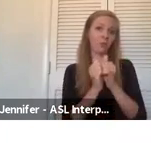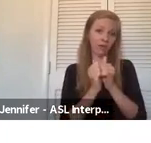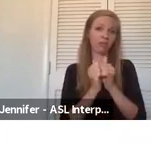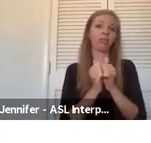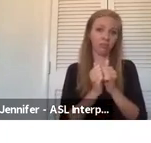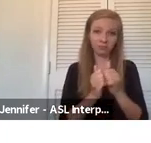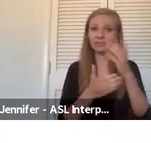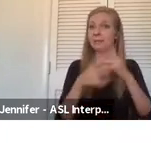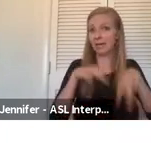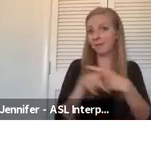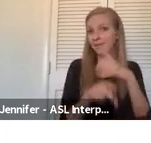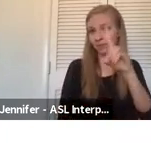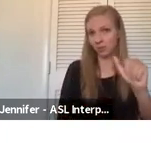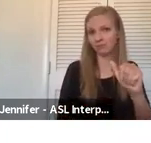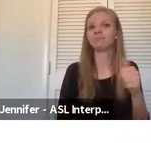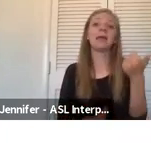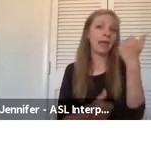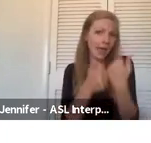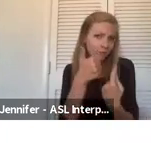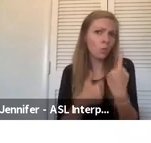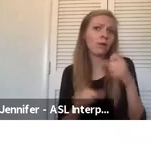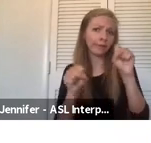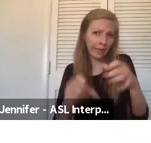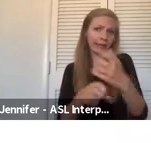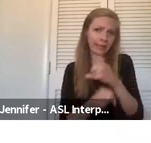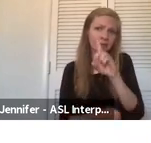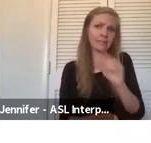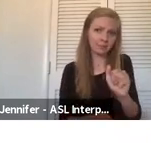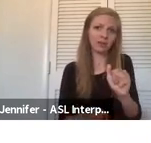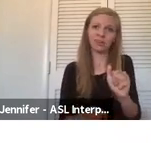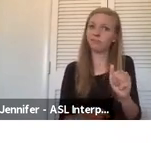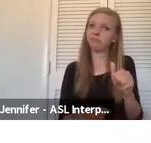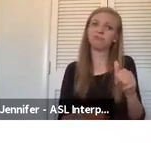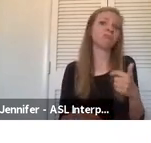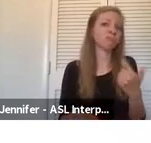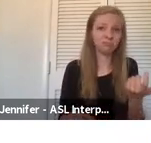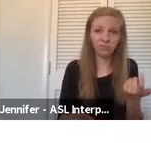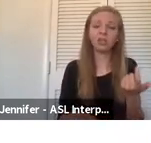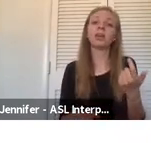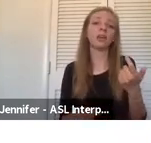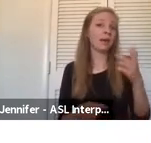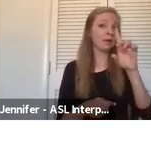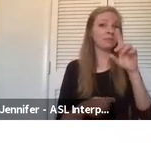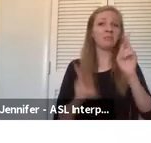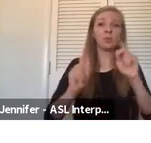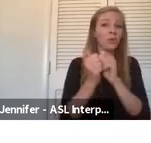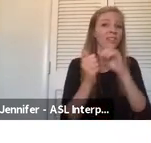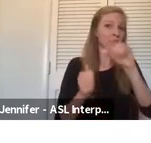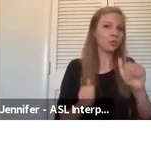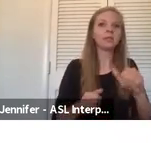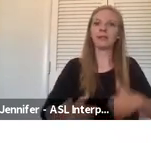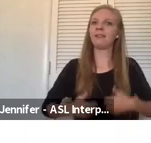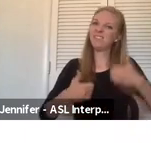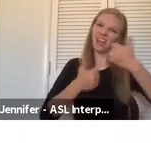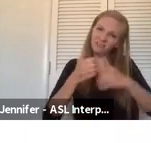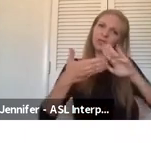Anybody can acquire disability at any time and people with a disability are in every community. And again,